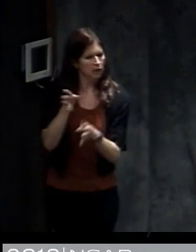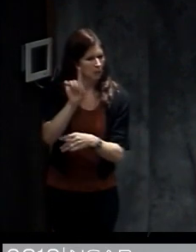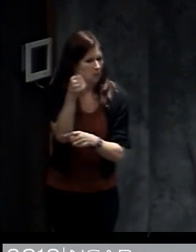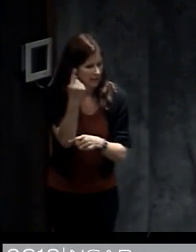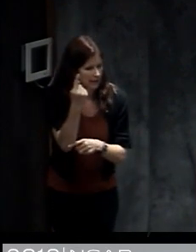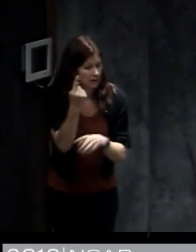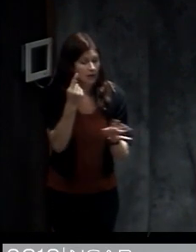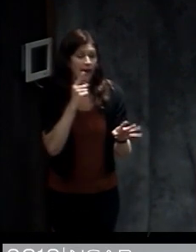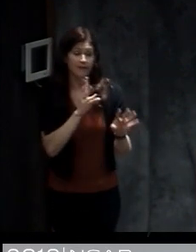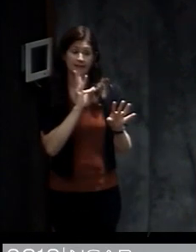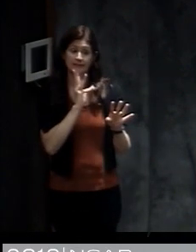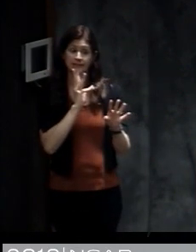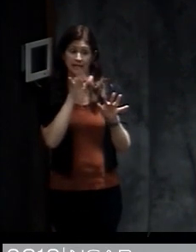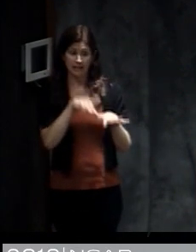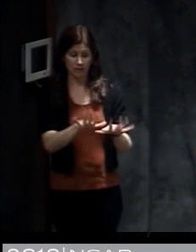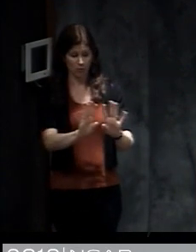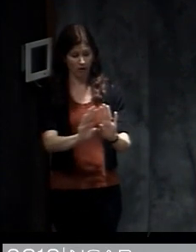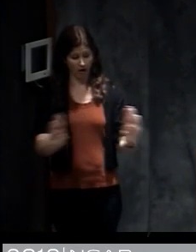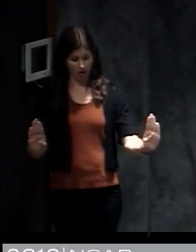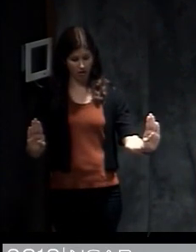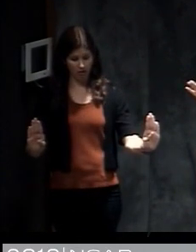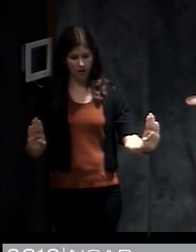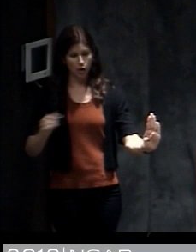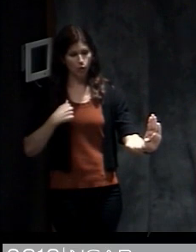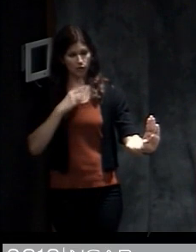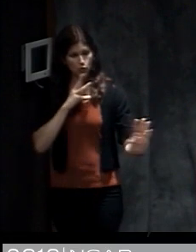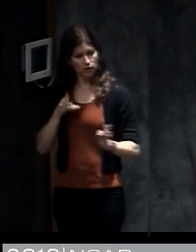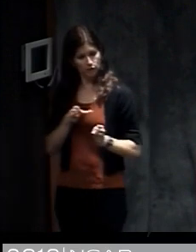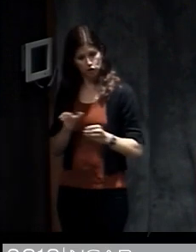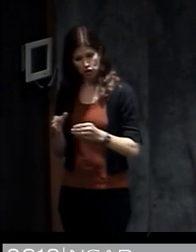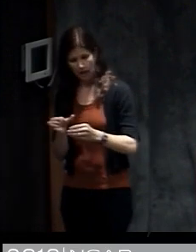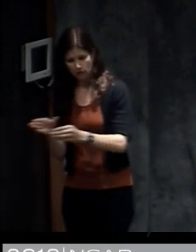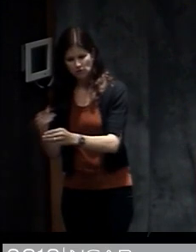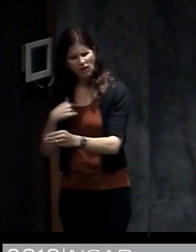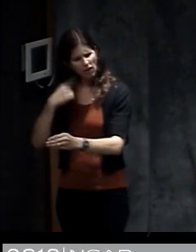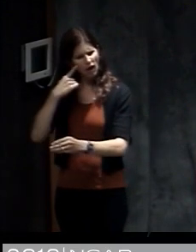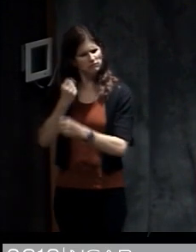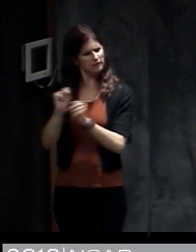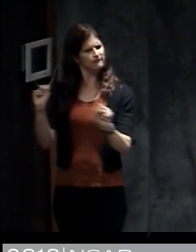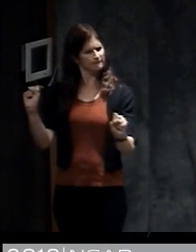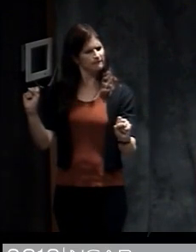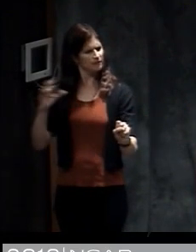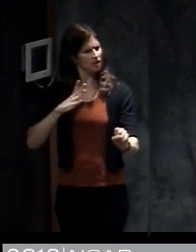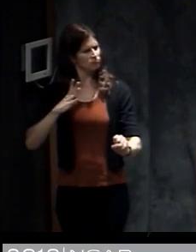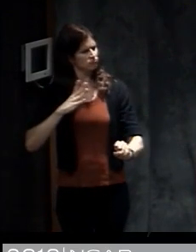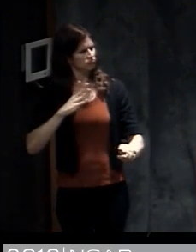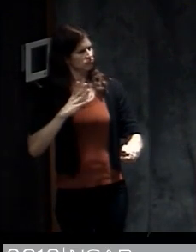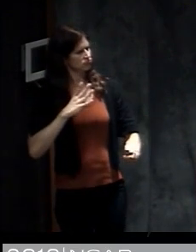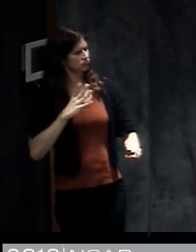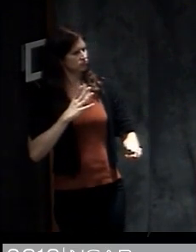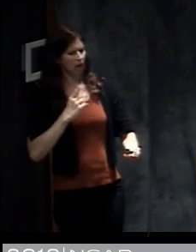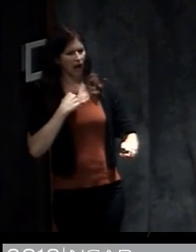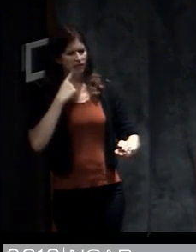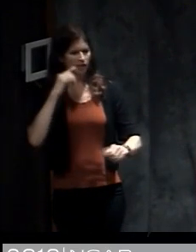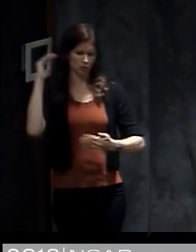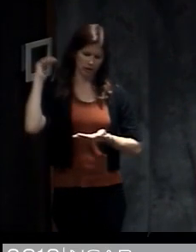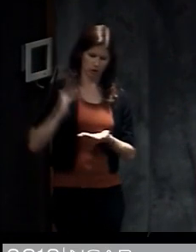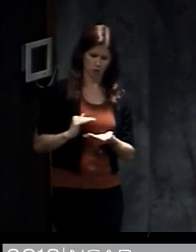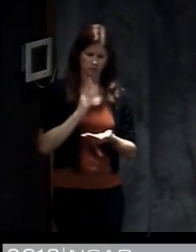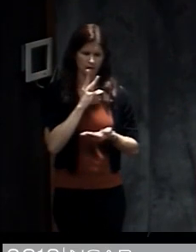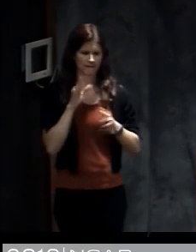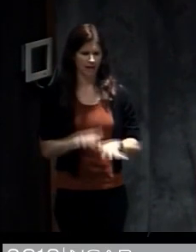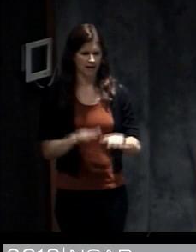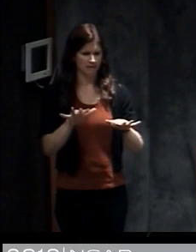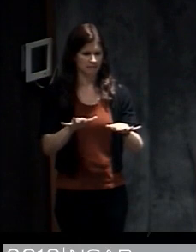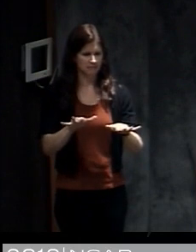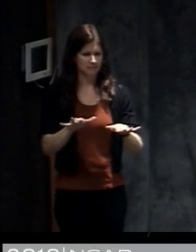including the seawall, but other mitigation with the river channels and so on. People thought that that mitigation had reduced the risk of flooding. They didn't